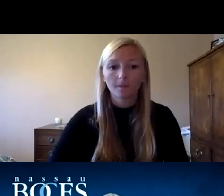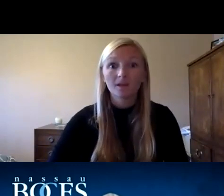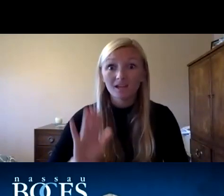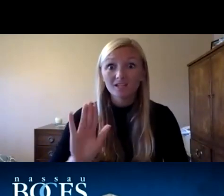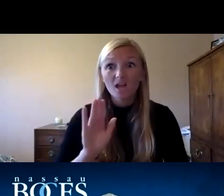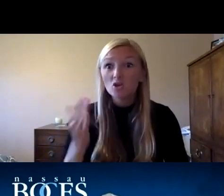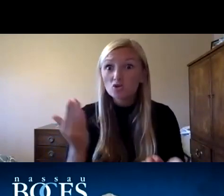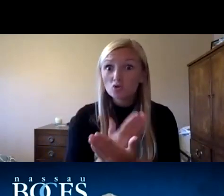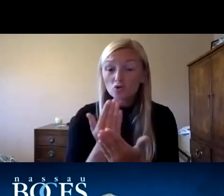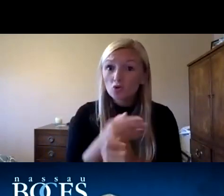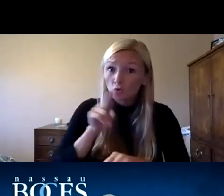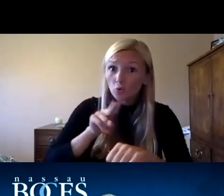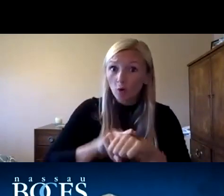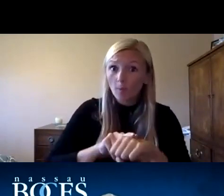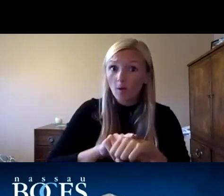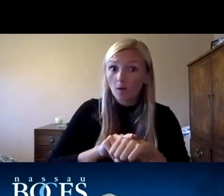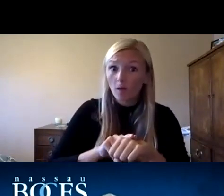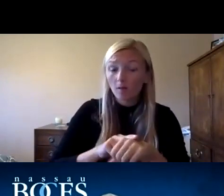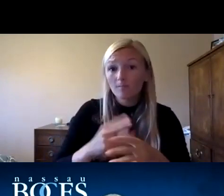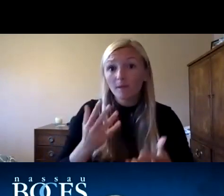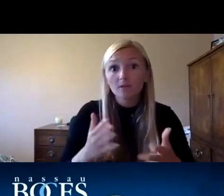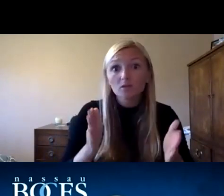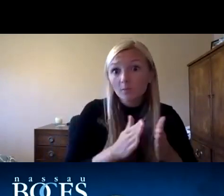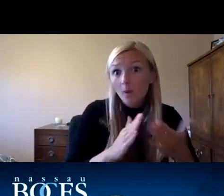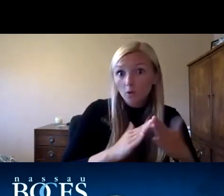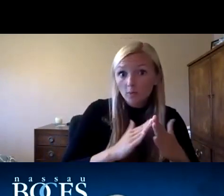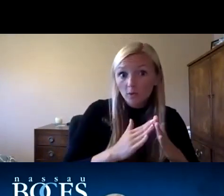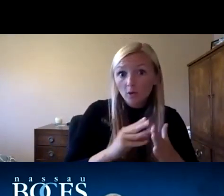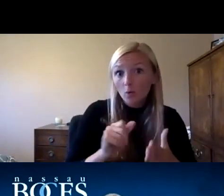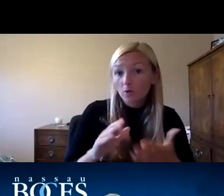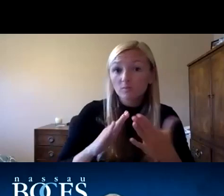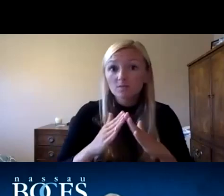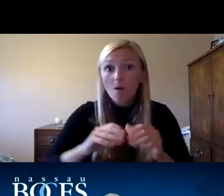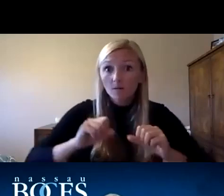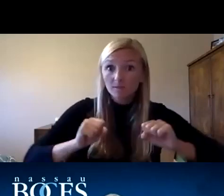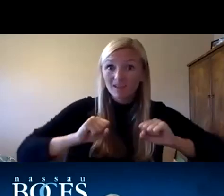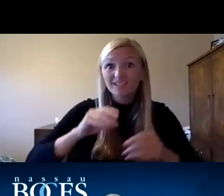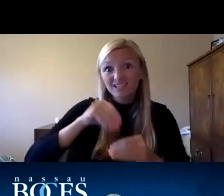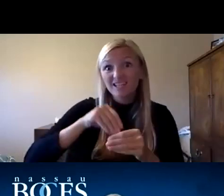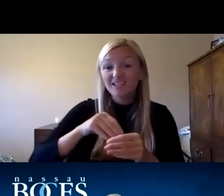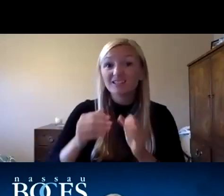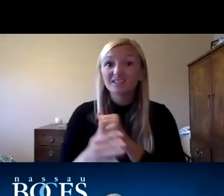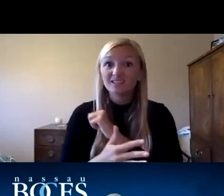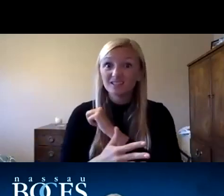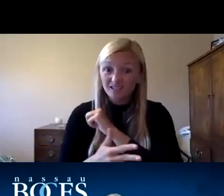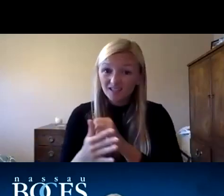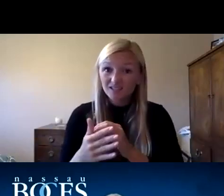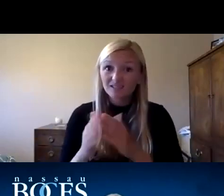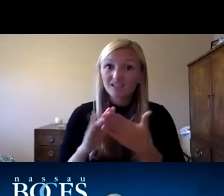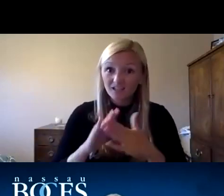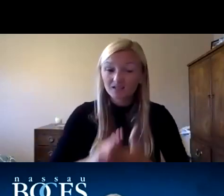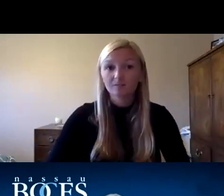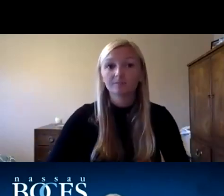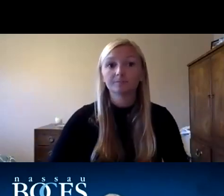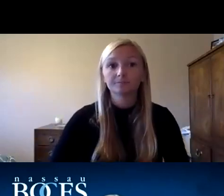norm for maybe smaller communities or or small spaces within cities urban areas yeah definitely